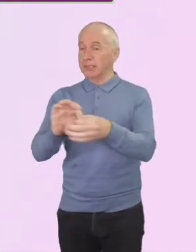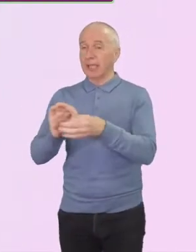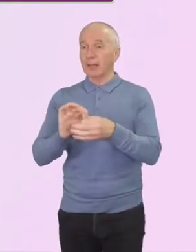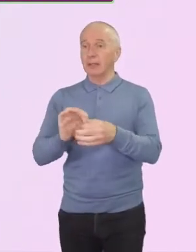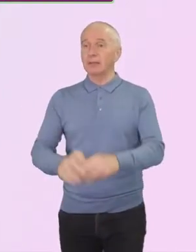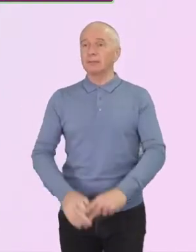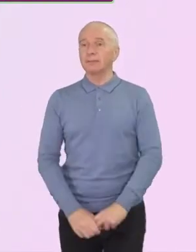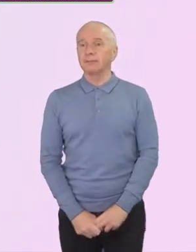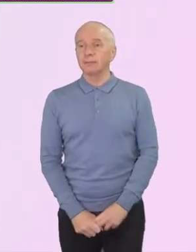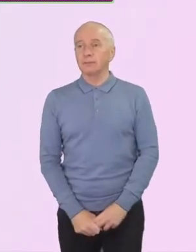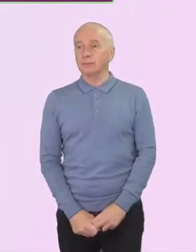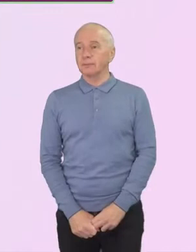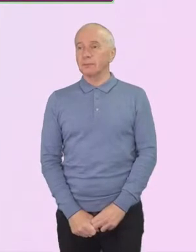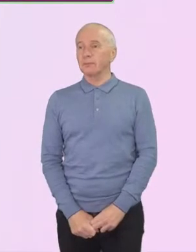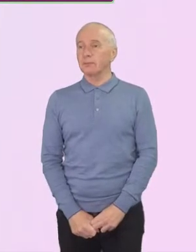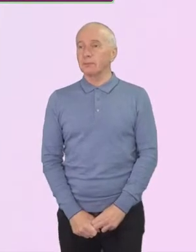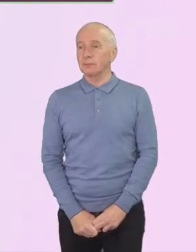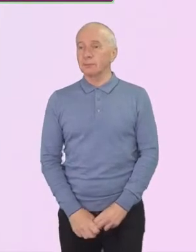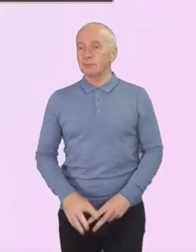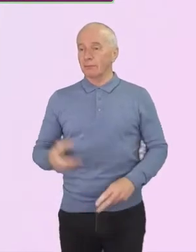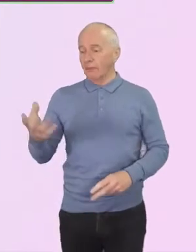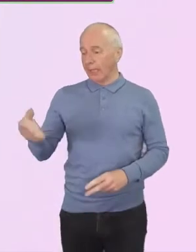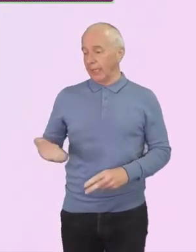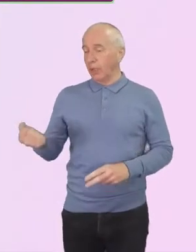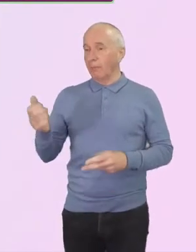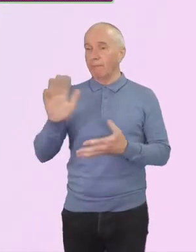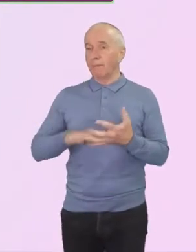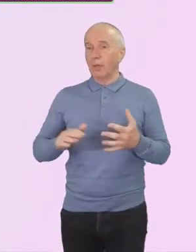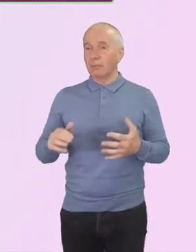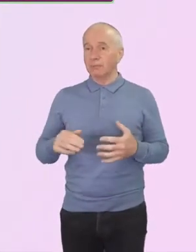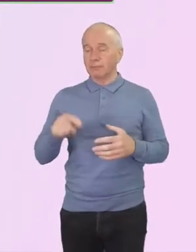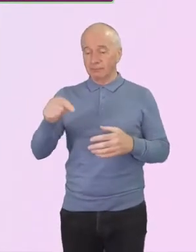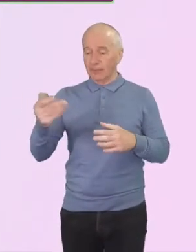The income from our Home Mission Appeal shows this.